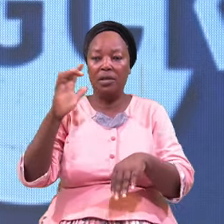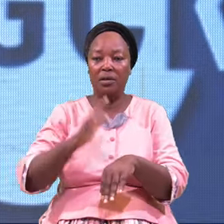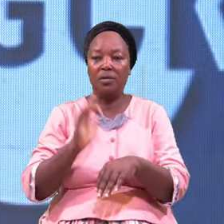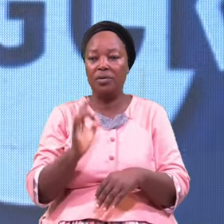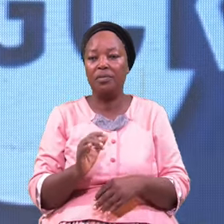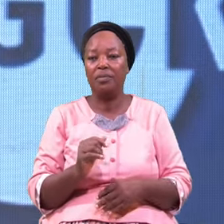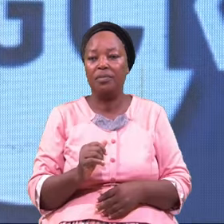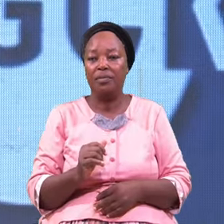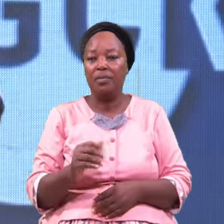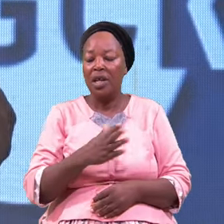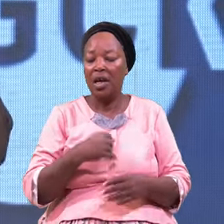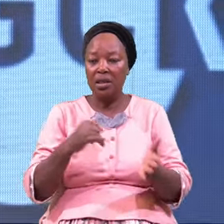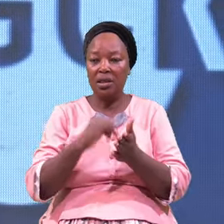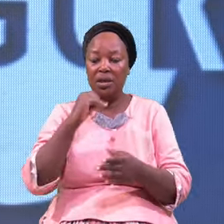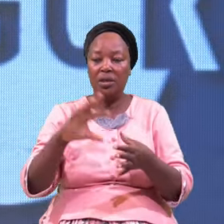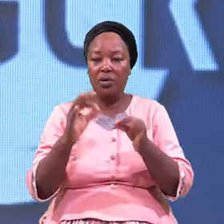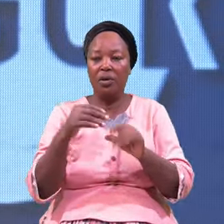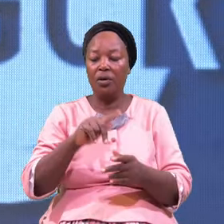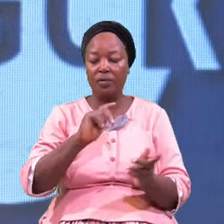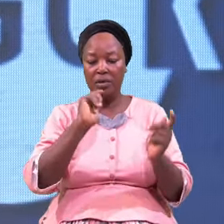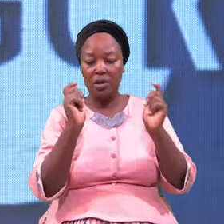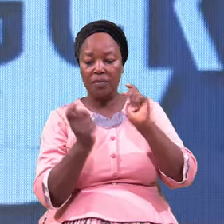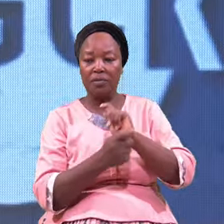And it's a story of transformation